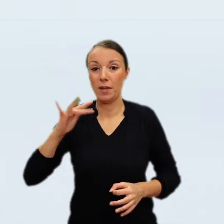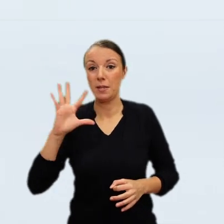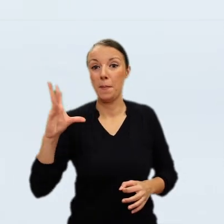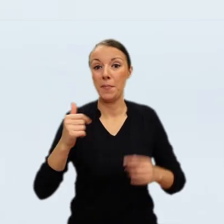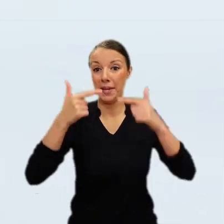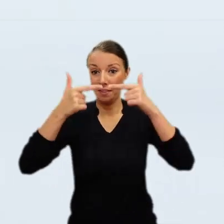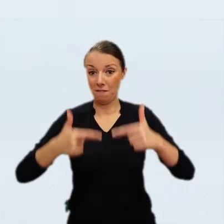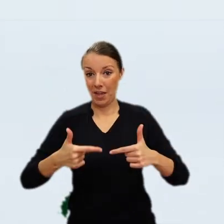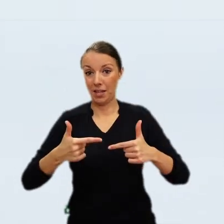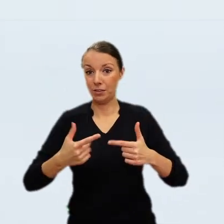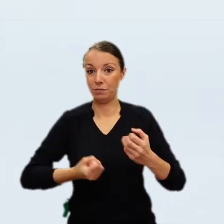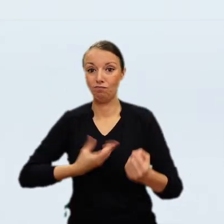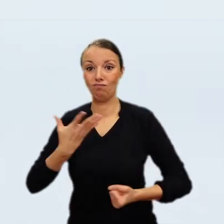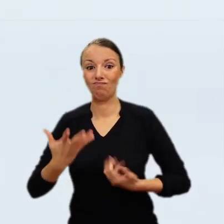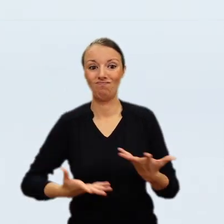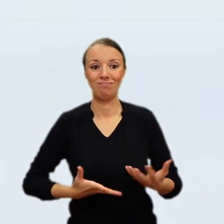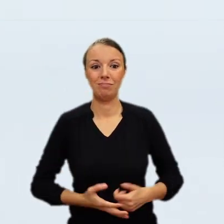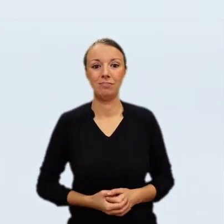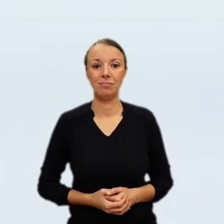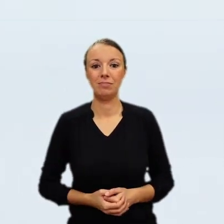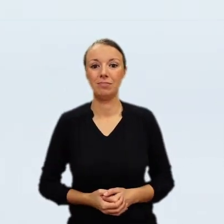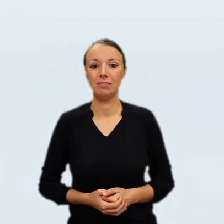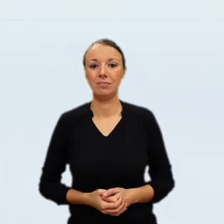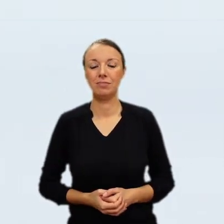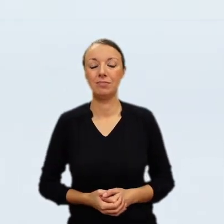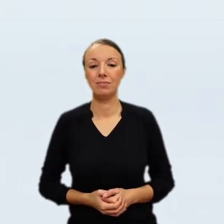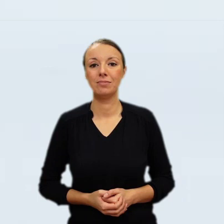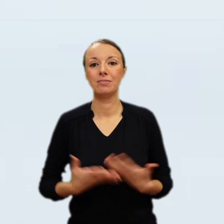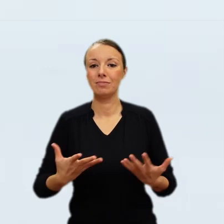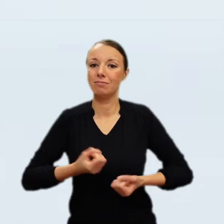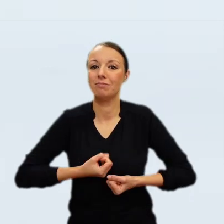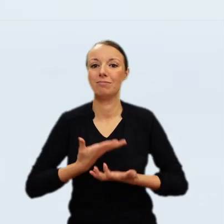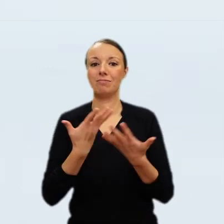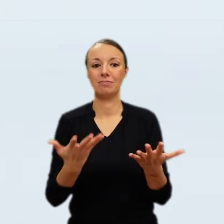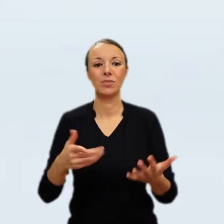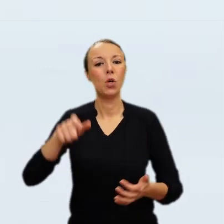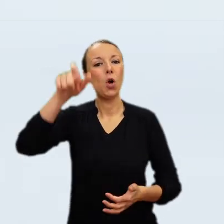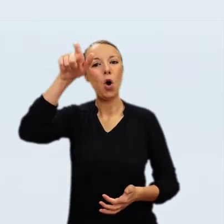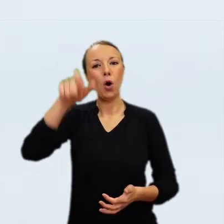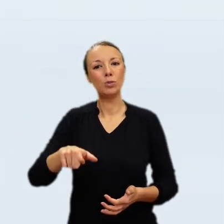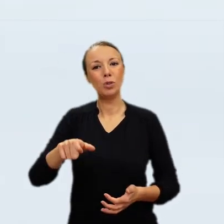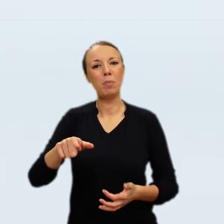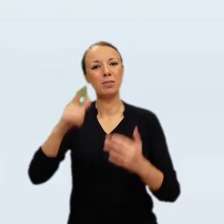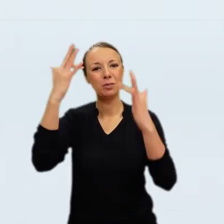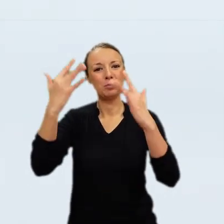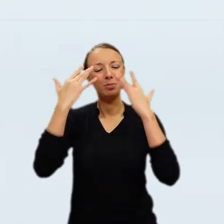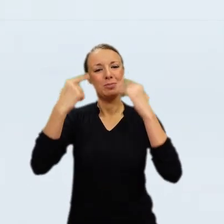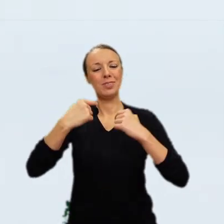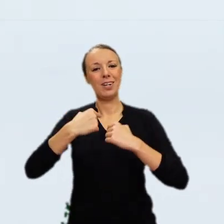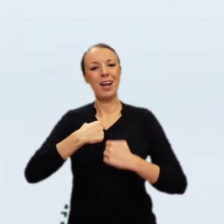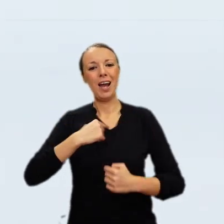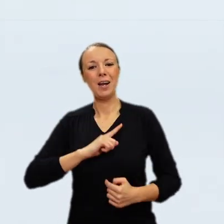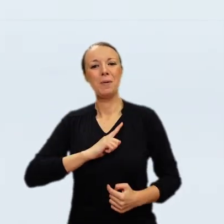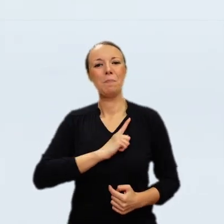Edgar Munhol wrote in 1970 that the Polish Rider still eludes a precise iconographical interpretation and a known youth